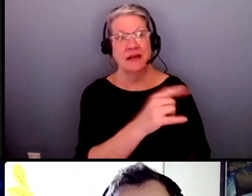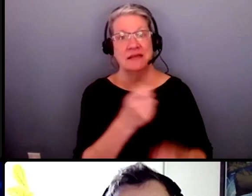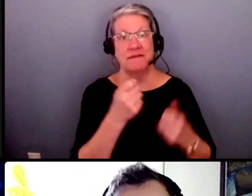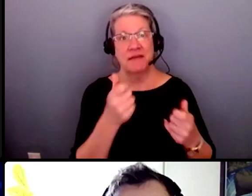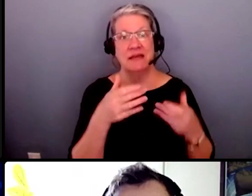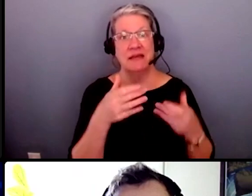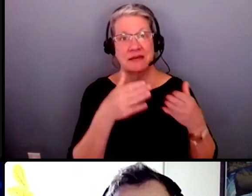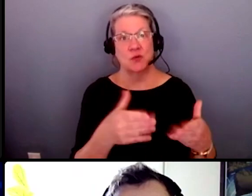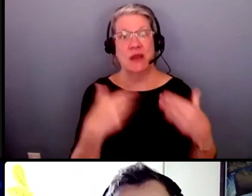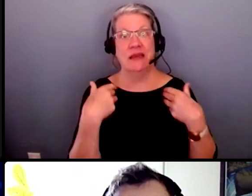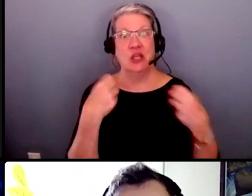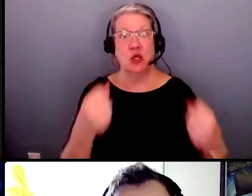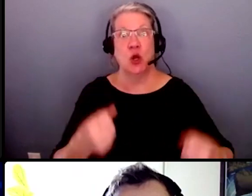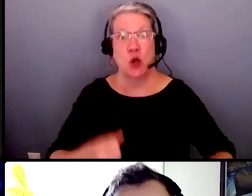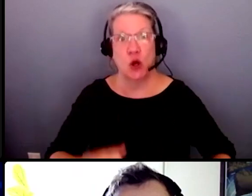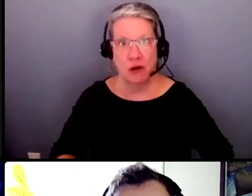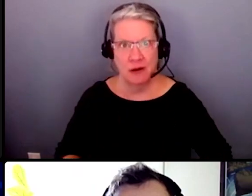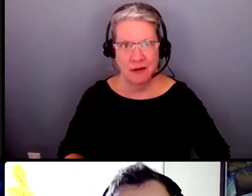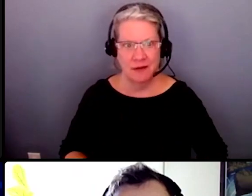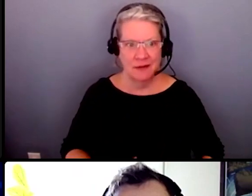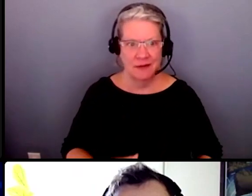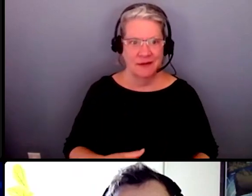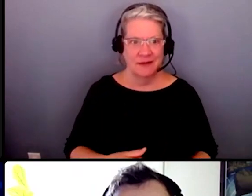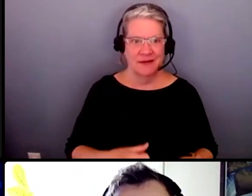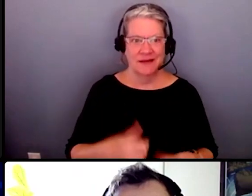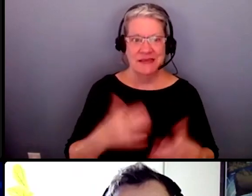to the cure apparently so um